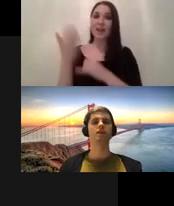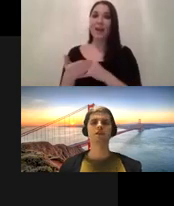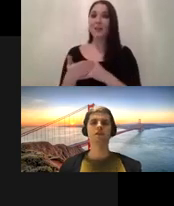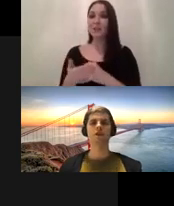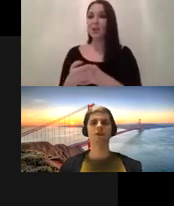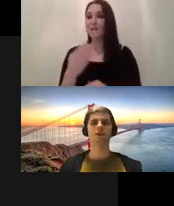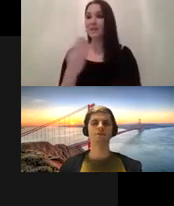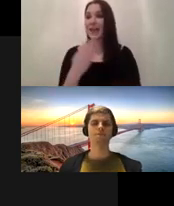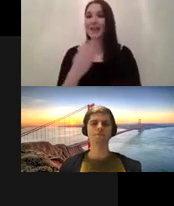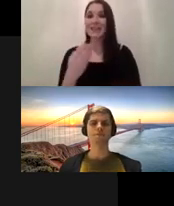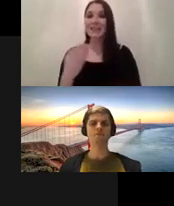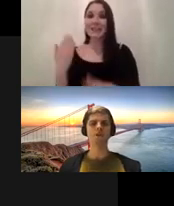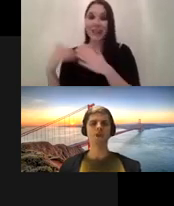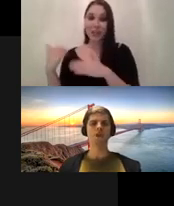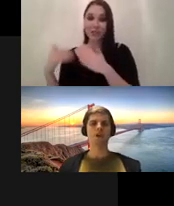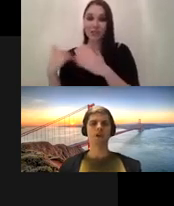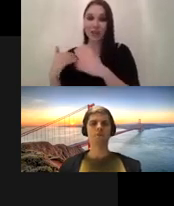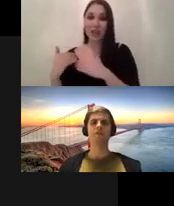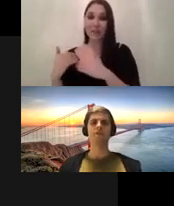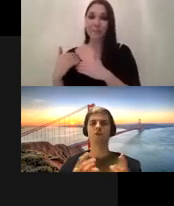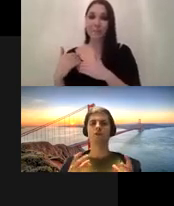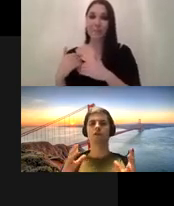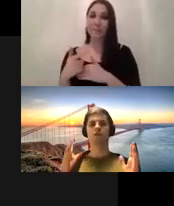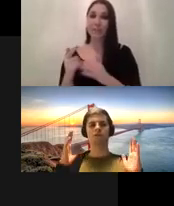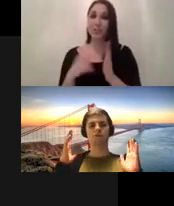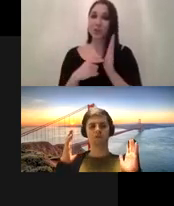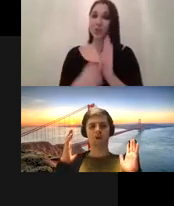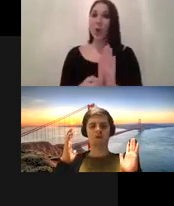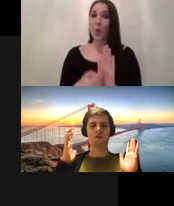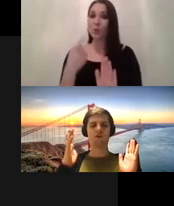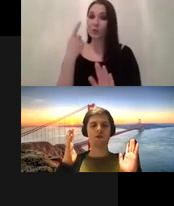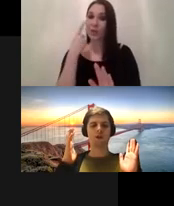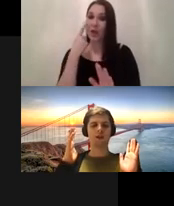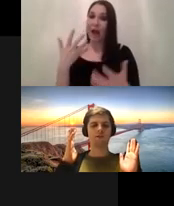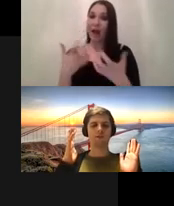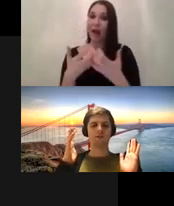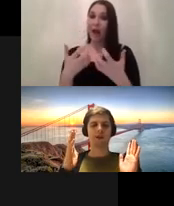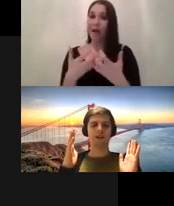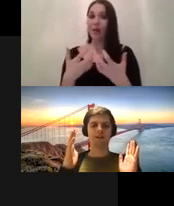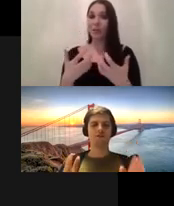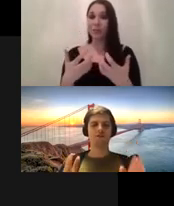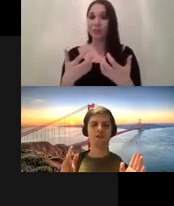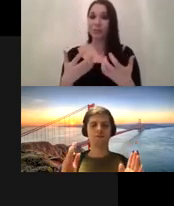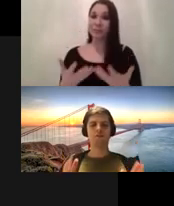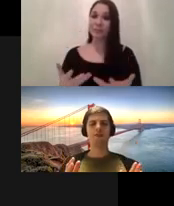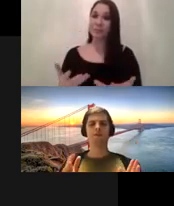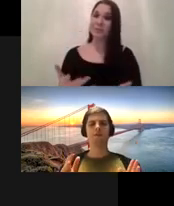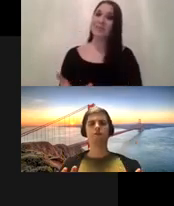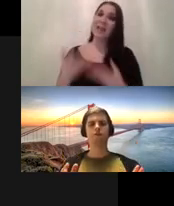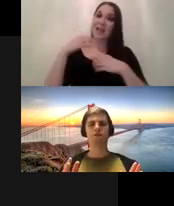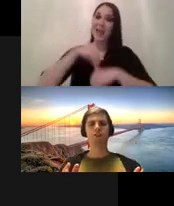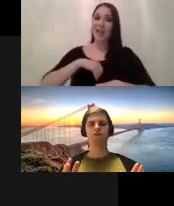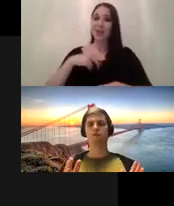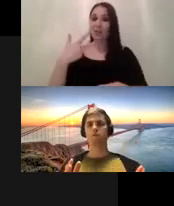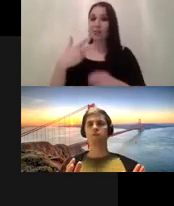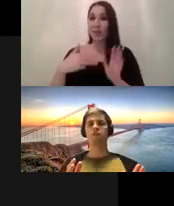19th century i believe um he showed that you can how you can instead of gaining three meters of